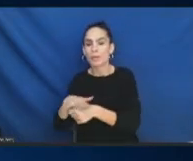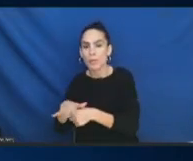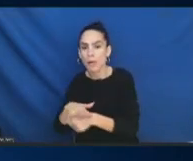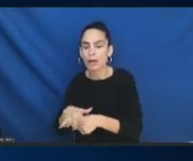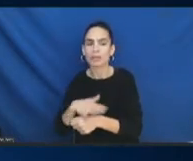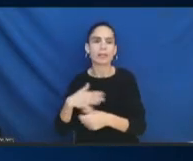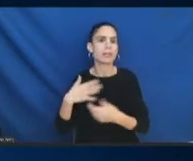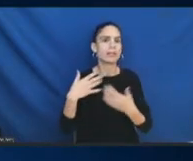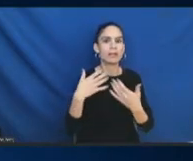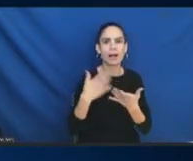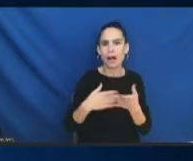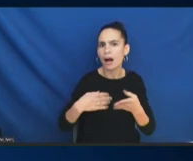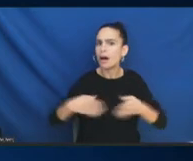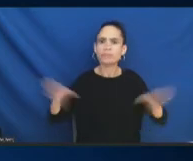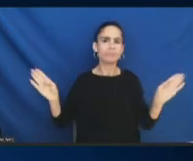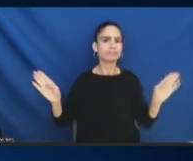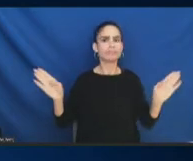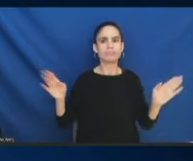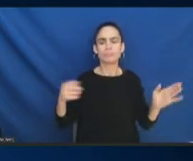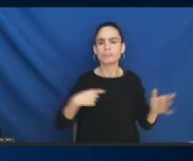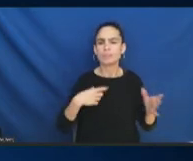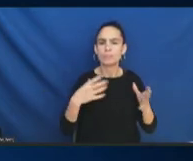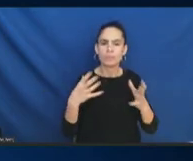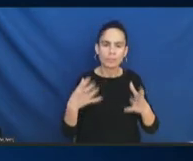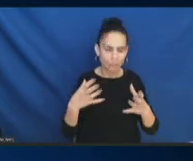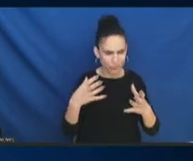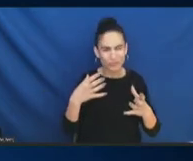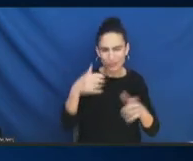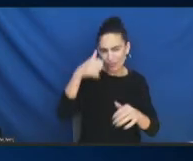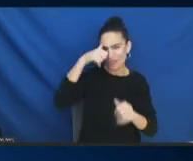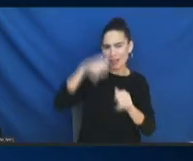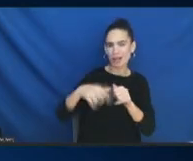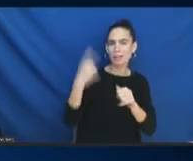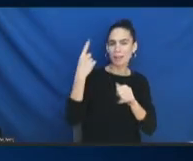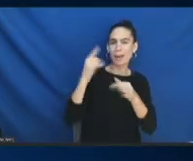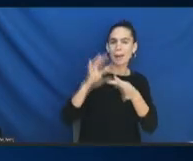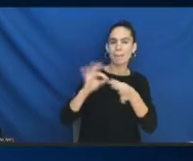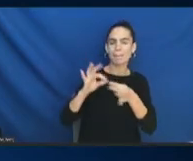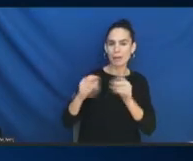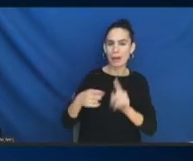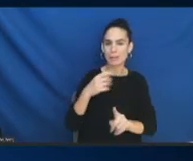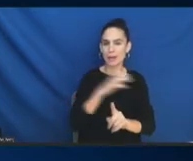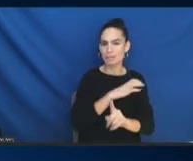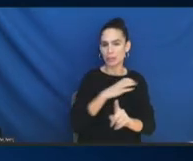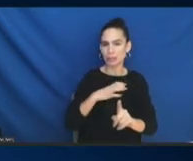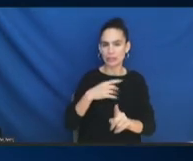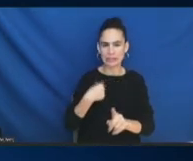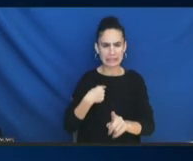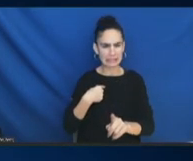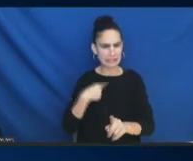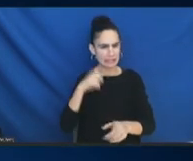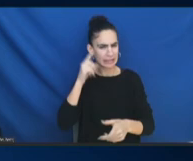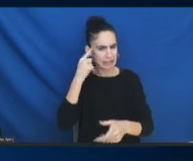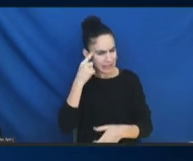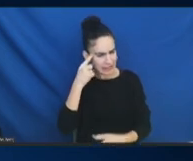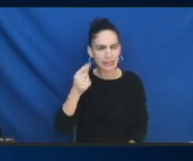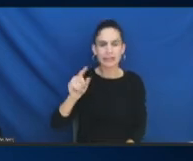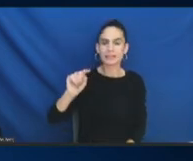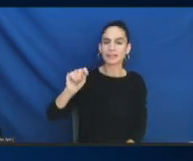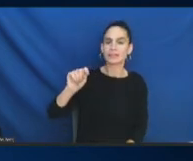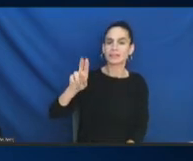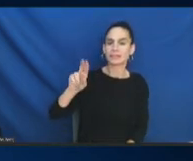I remember one of the comments of the former commissioners, I think it was Jun Wen, who, because of his passion for data